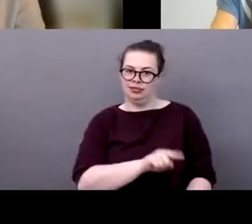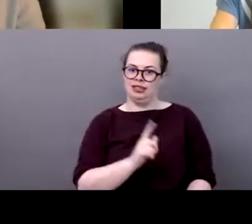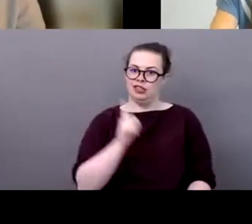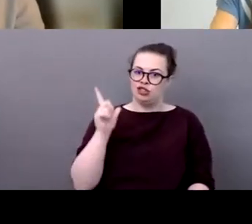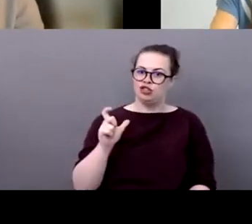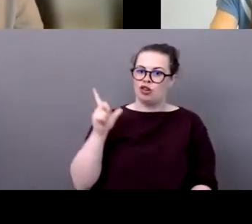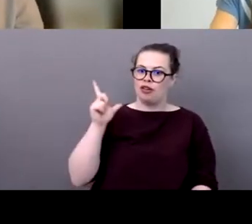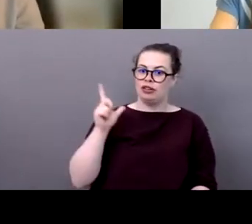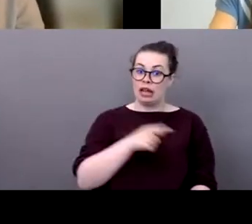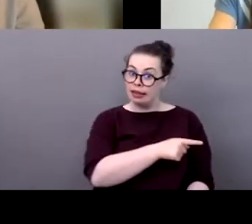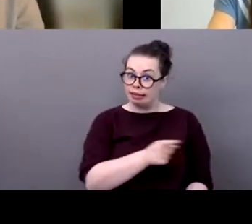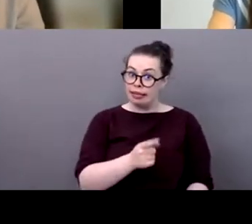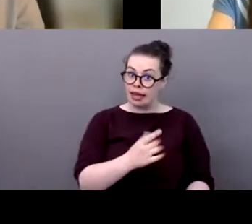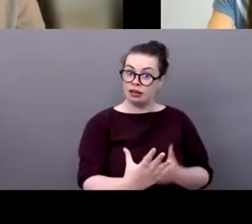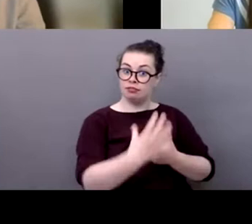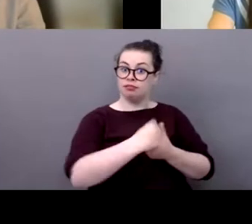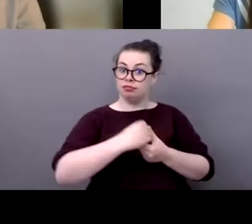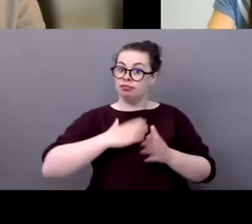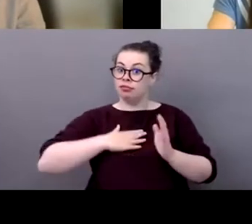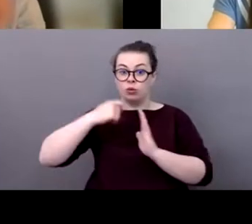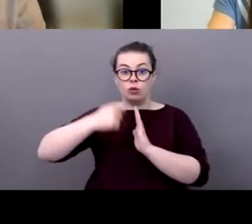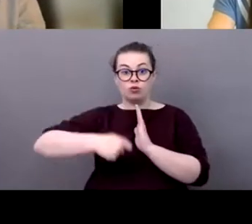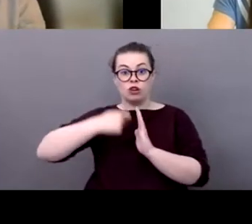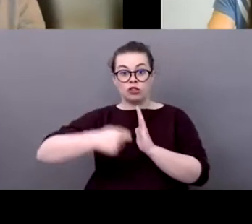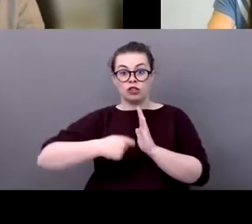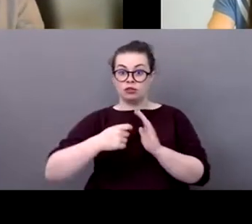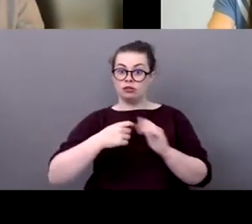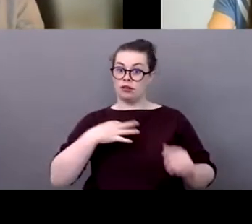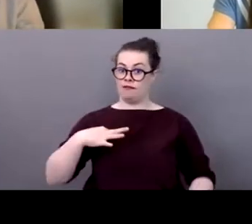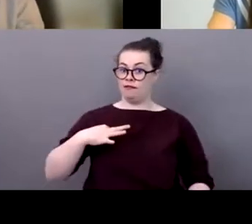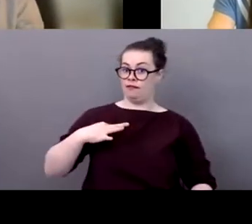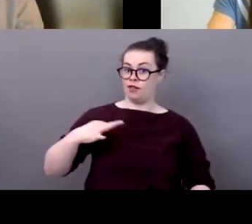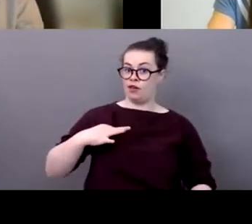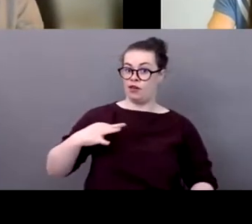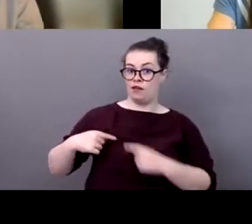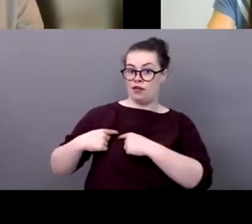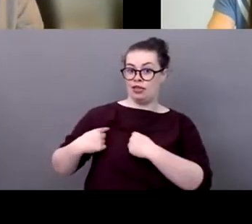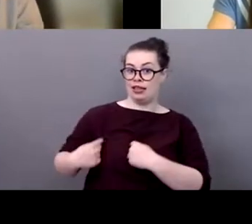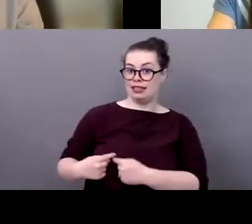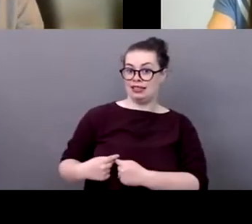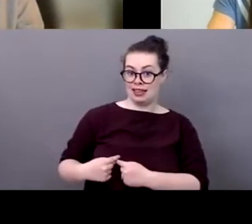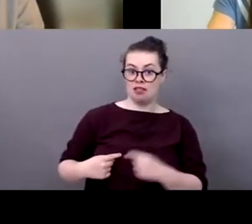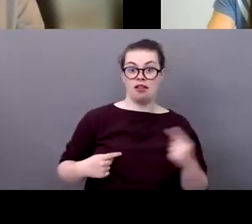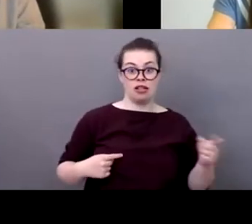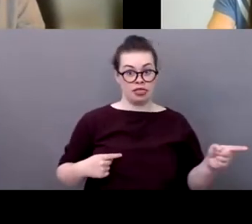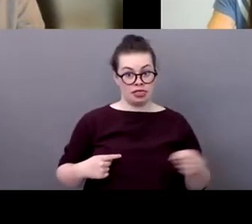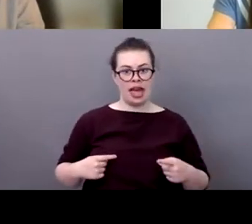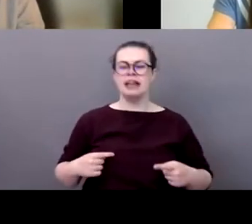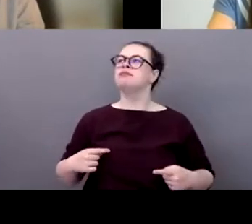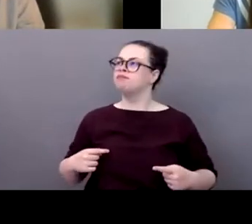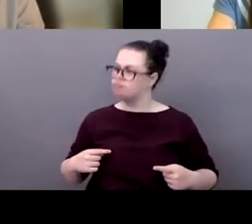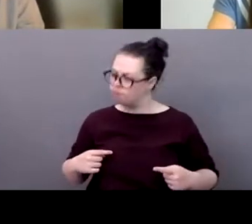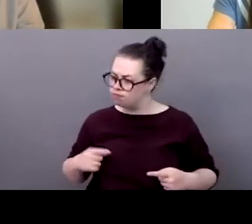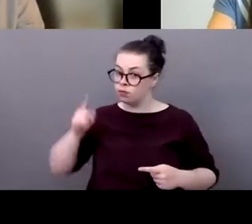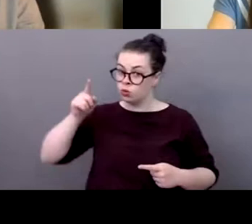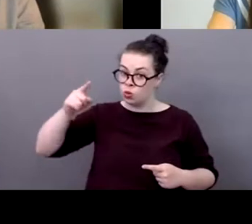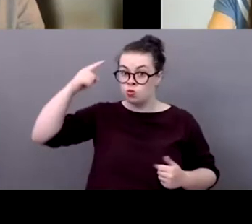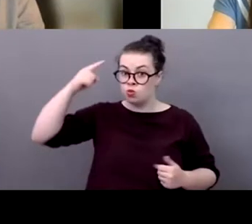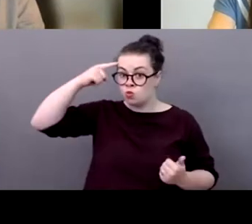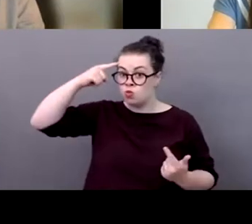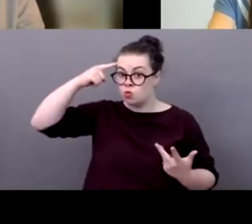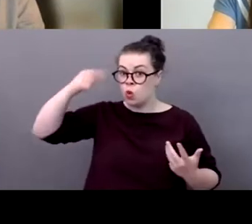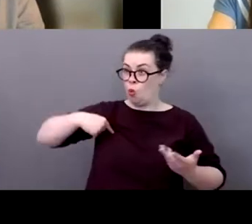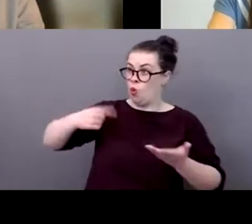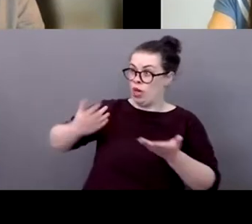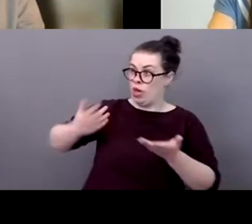of the project to uh to step up and to actually uh implement certain actions that they actually actually proposed